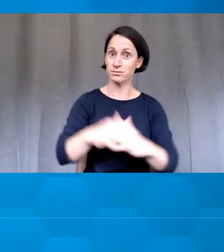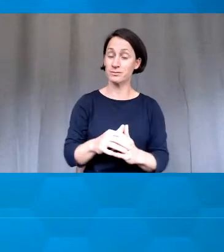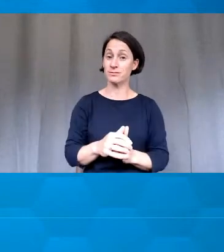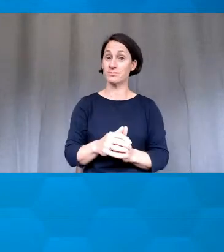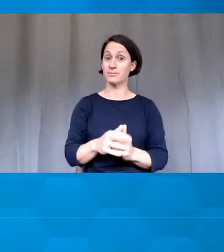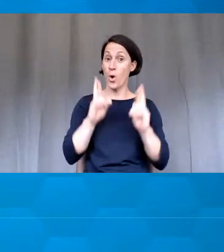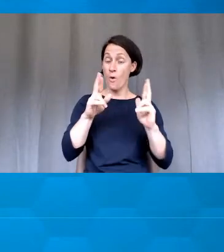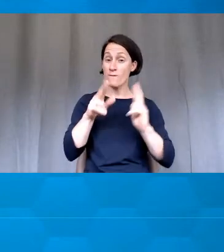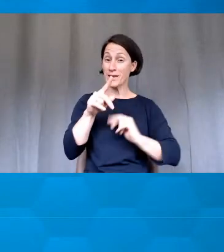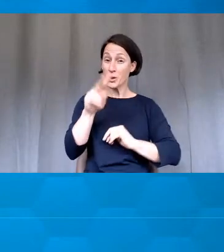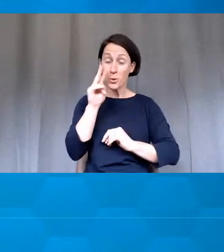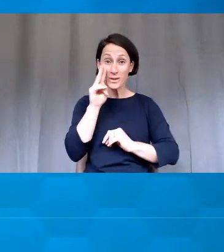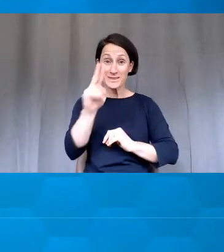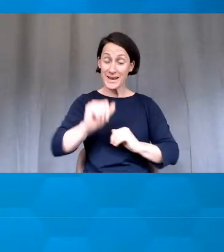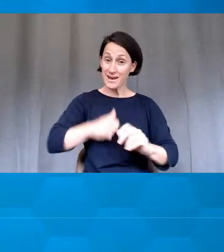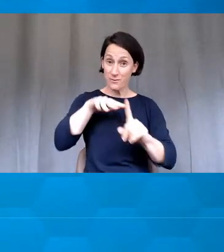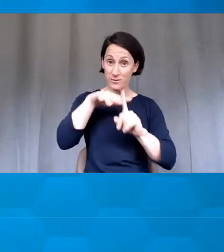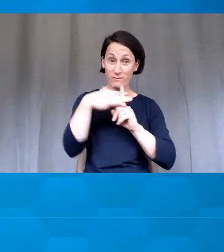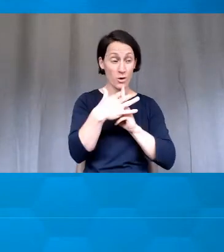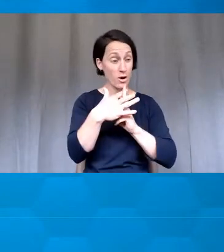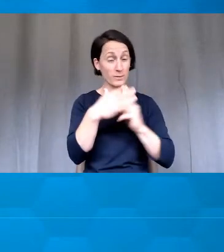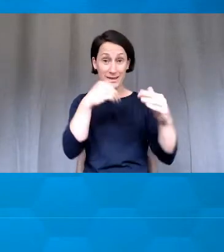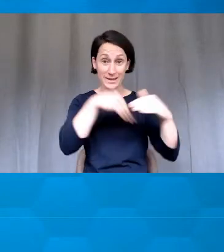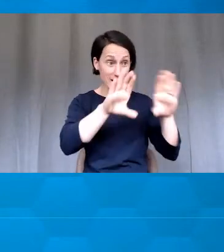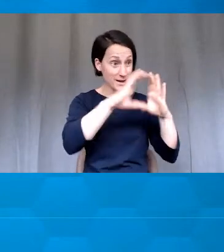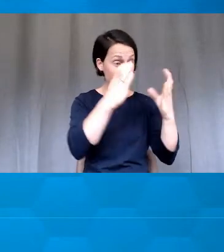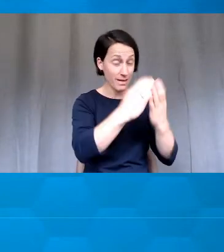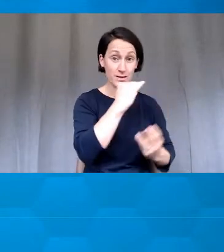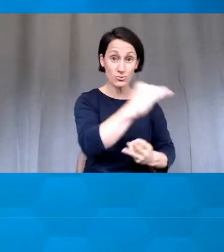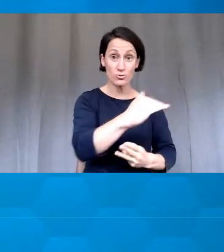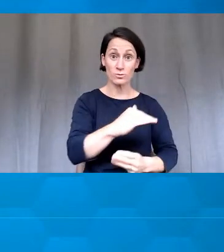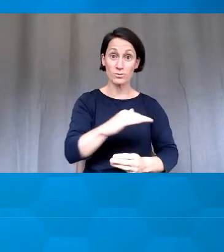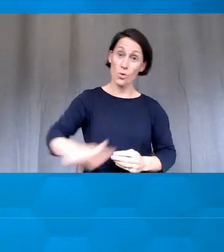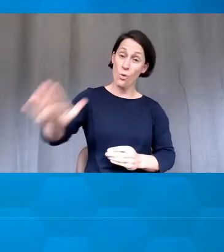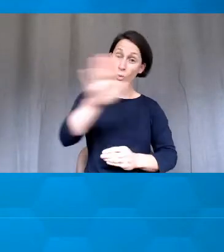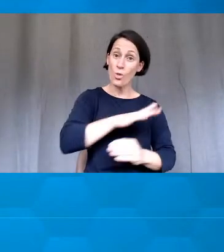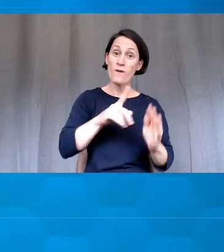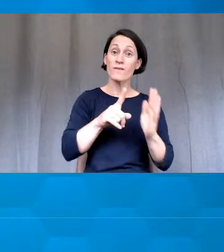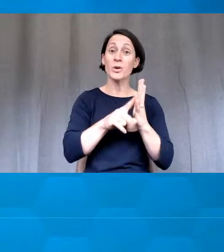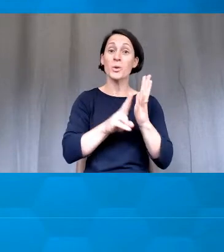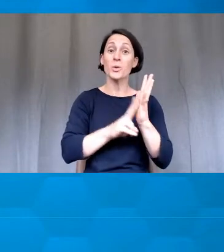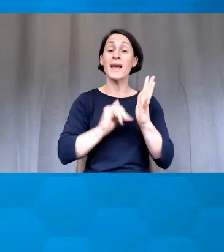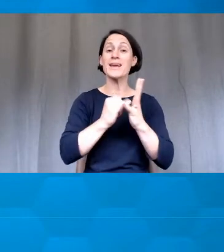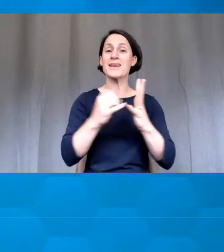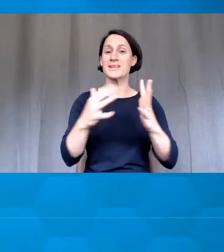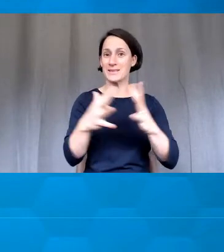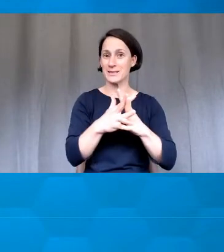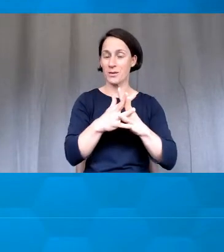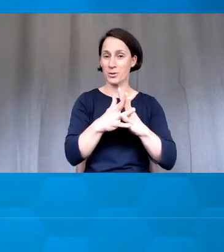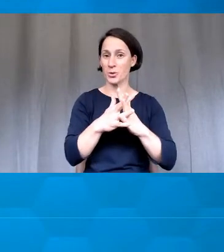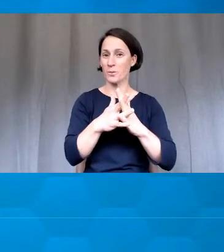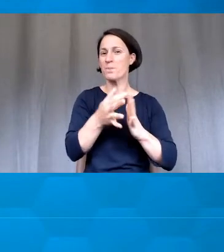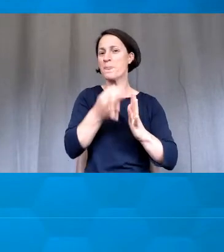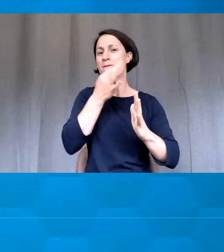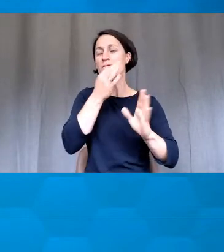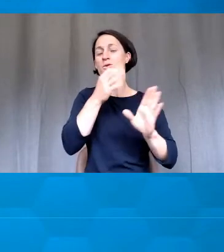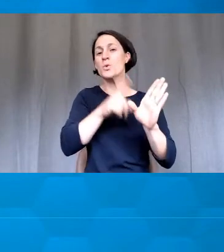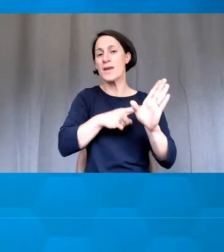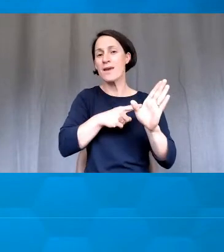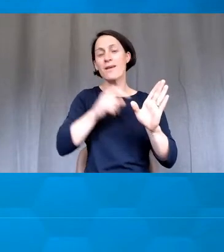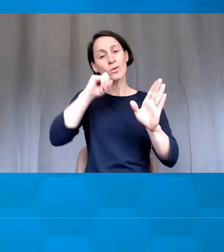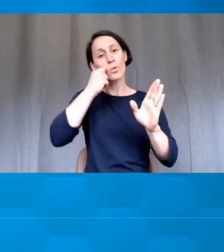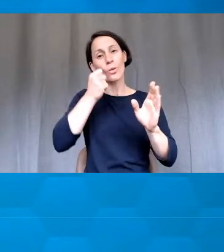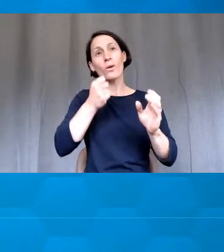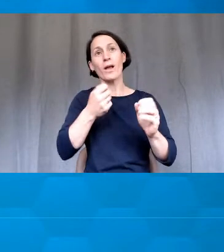environment across classrooms on the campus in the next few years. So if you peel out to the other